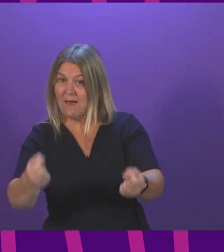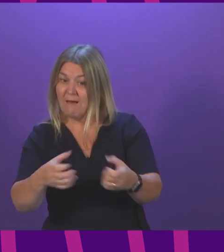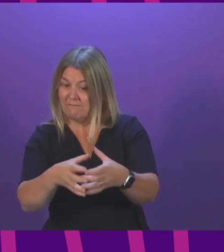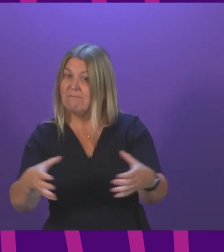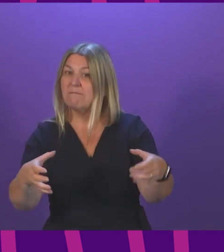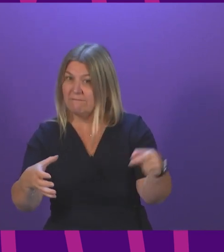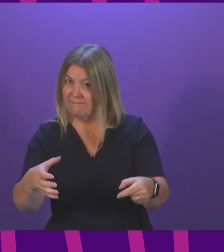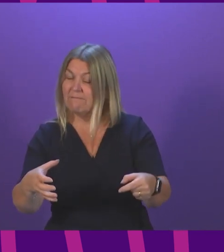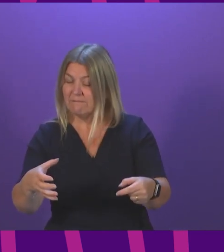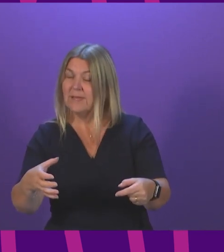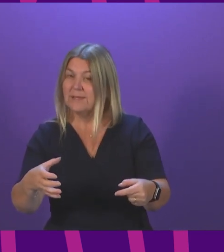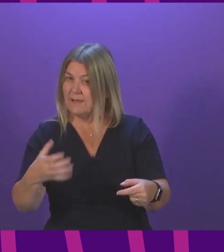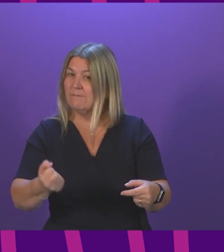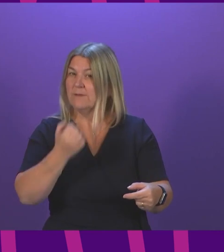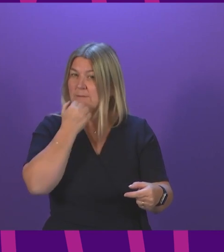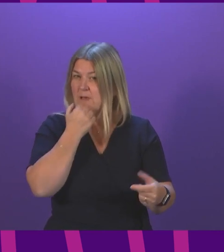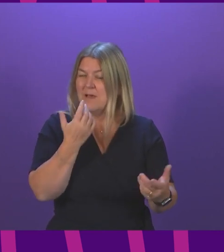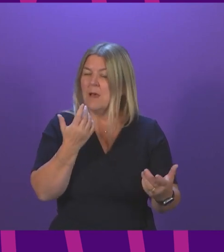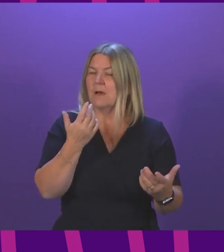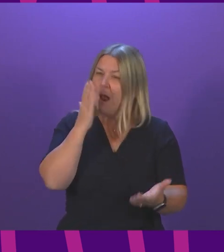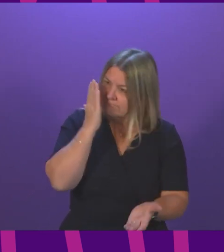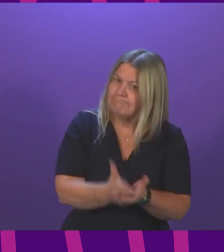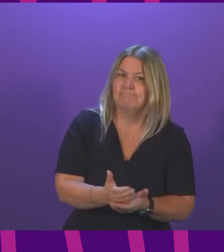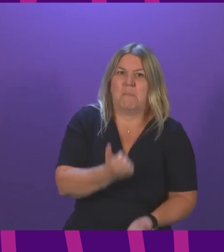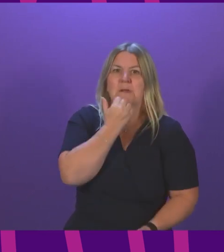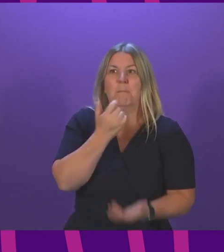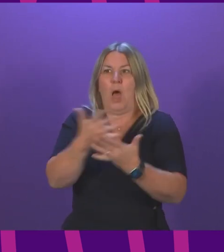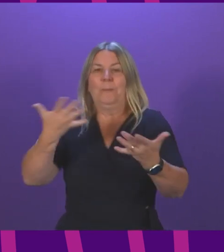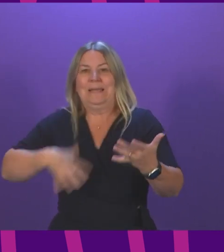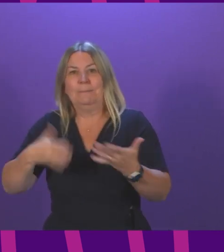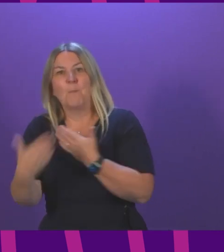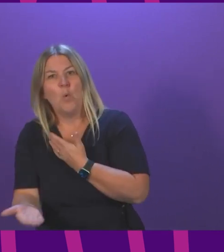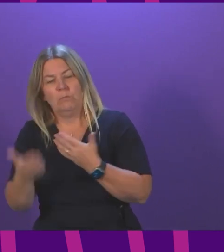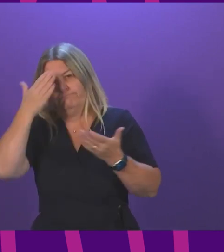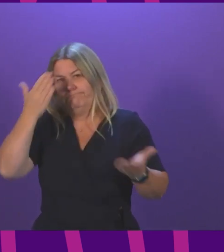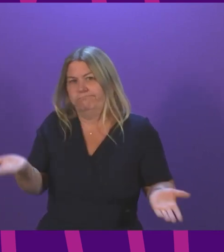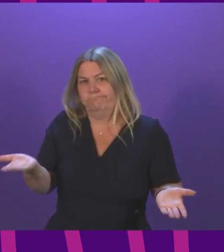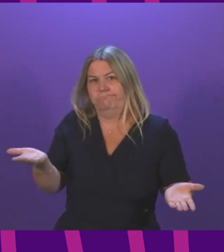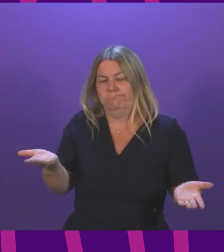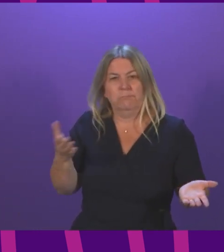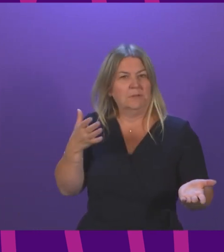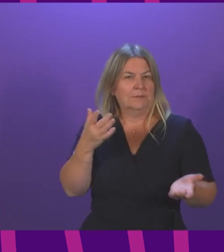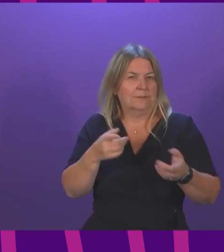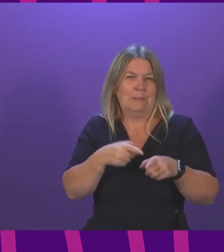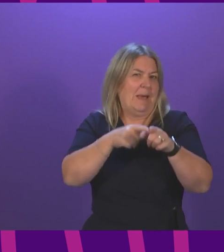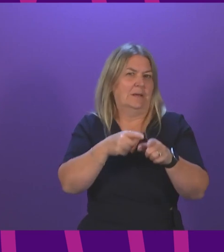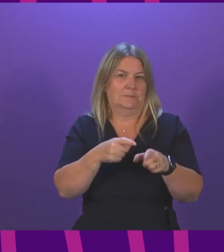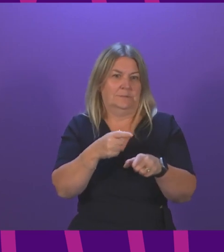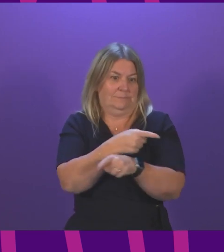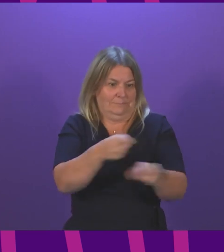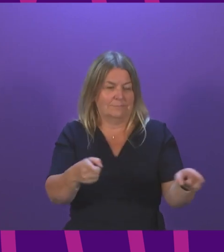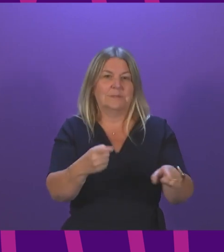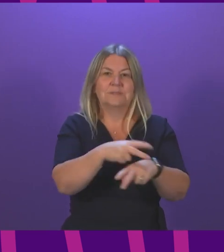helped in that vaccination effort. I won't put a number on it just now, because it obviously would depend on the diversity of that workforce.